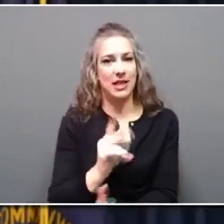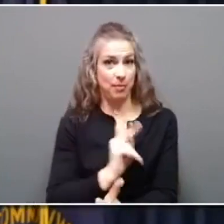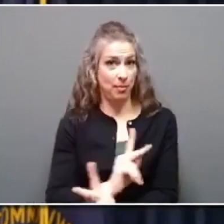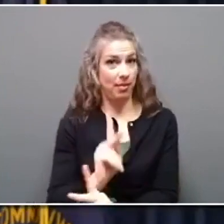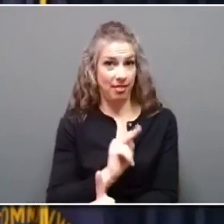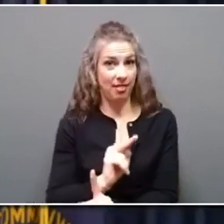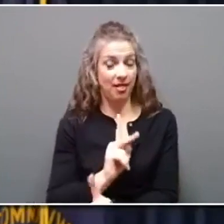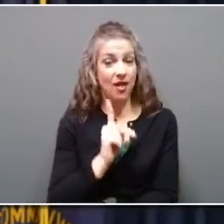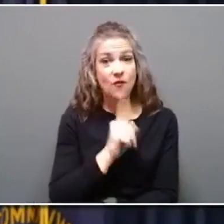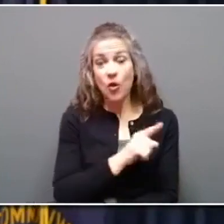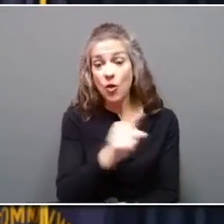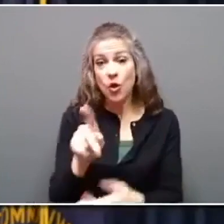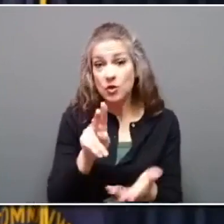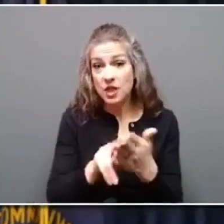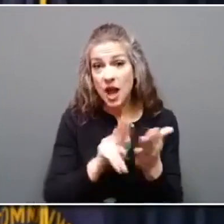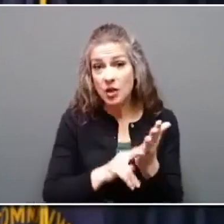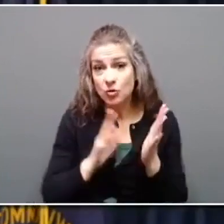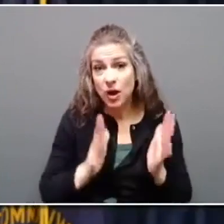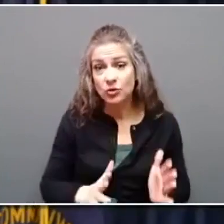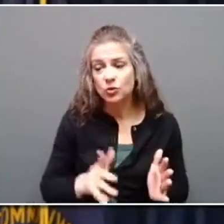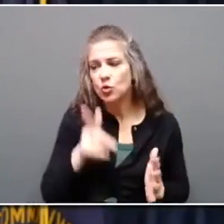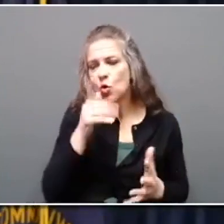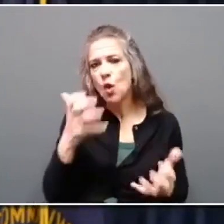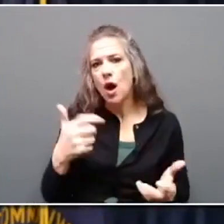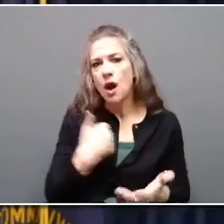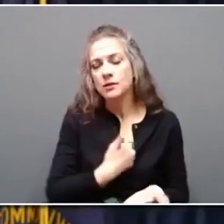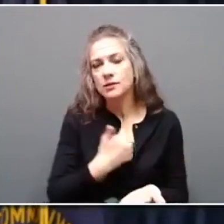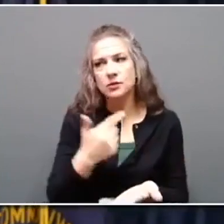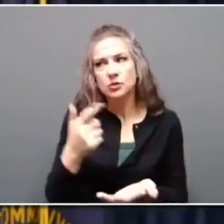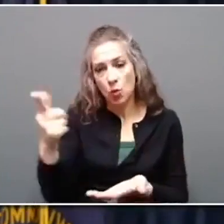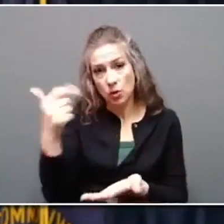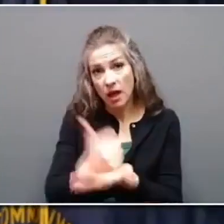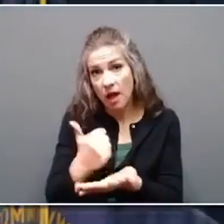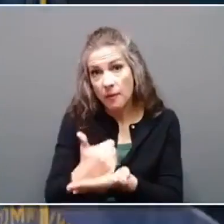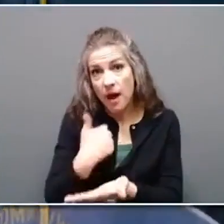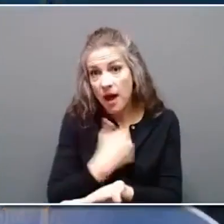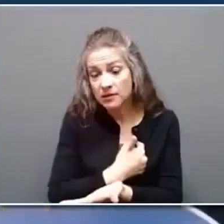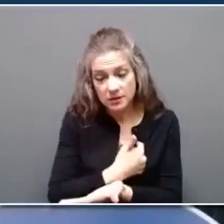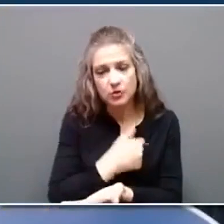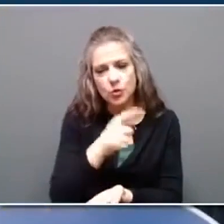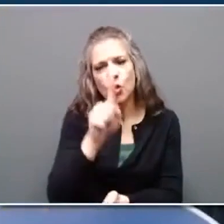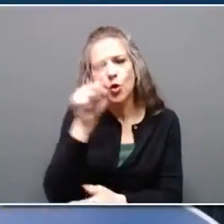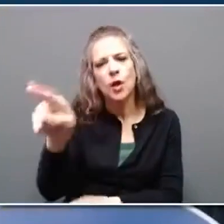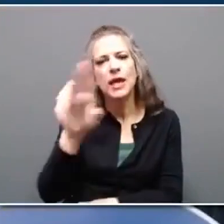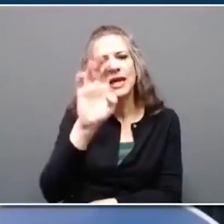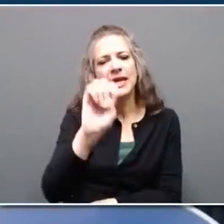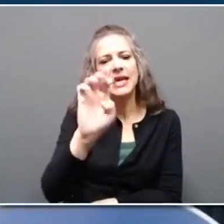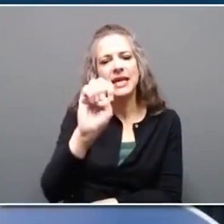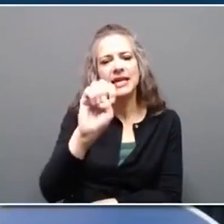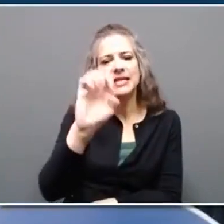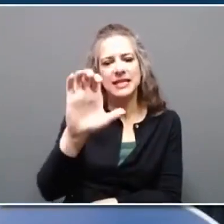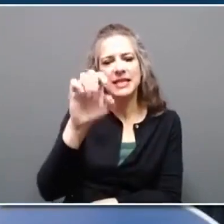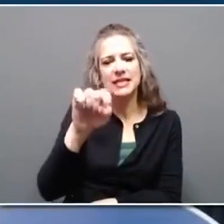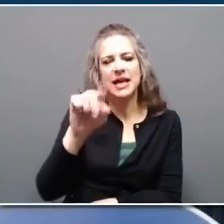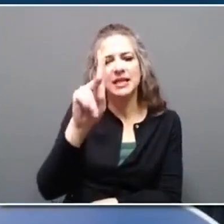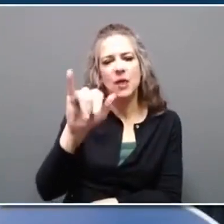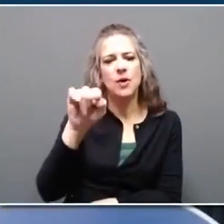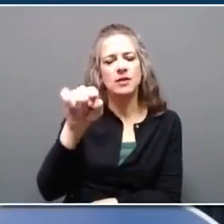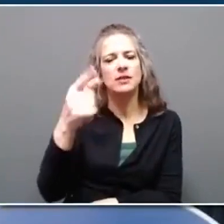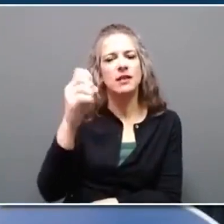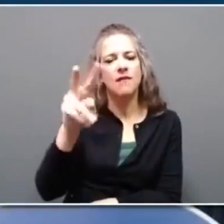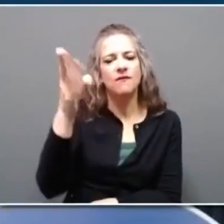contractors who want to help us out in this important work, you can visit eec.ky.gov